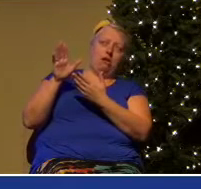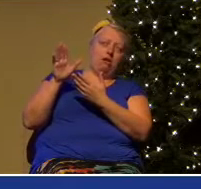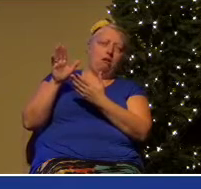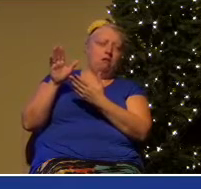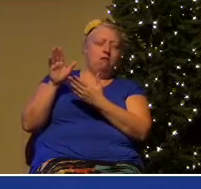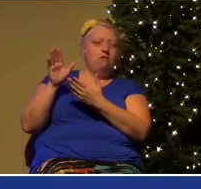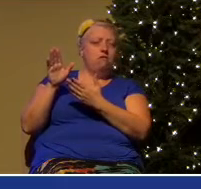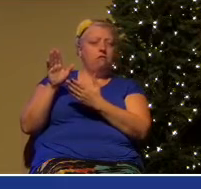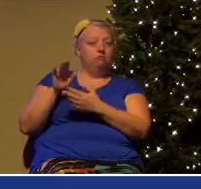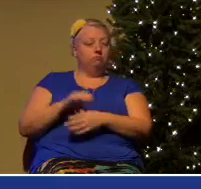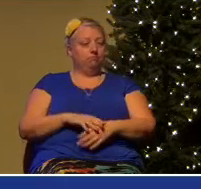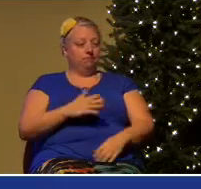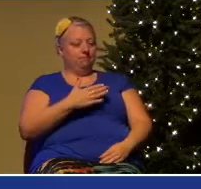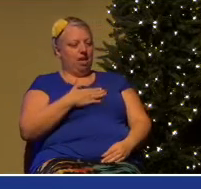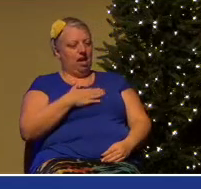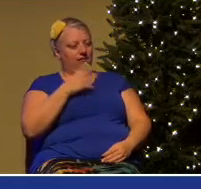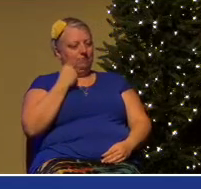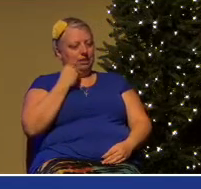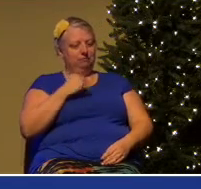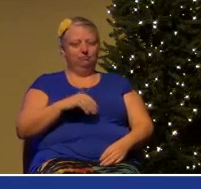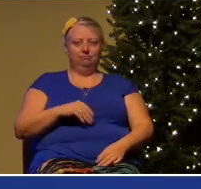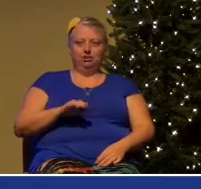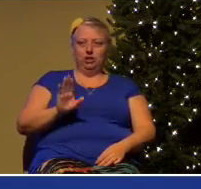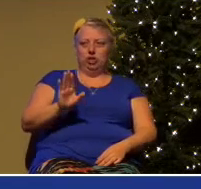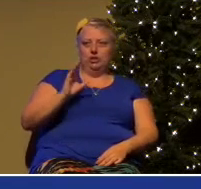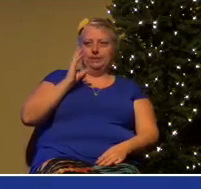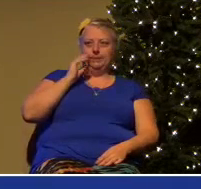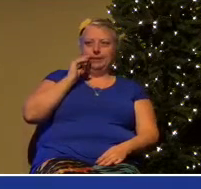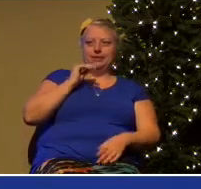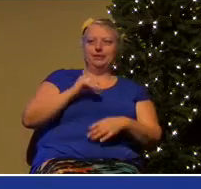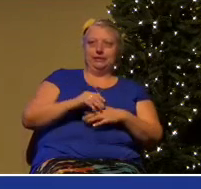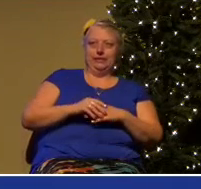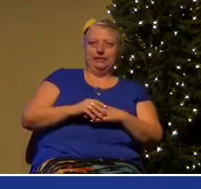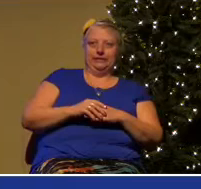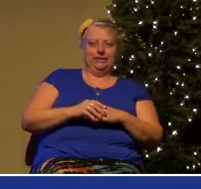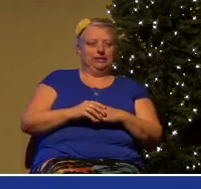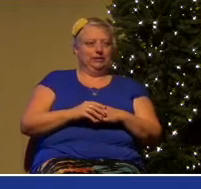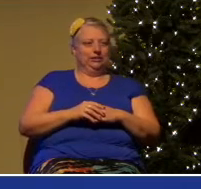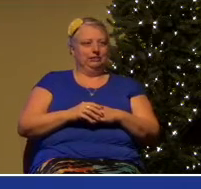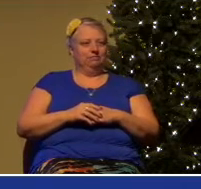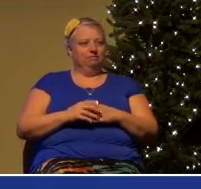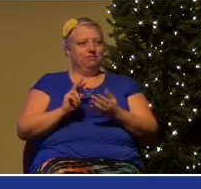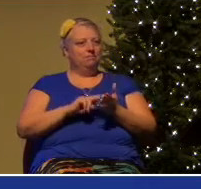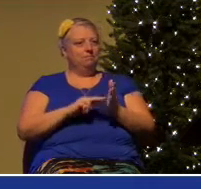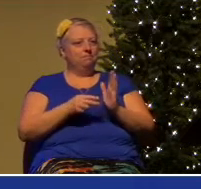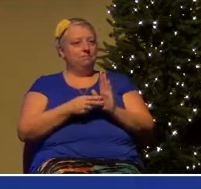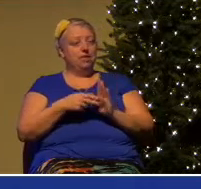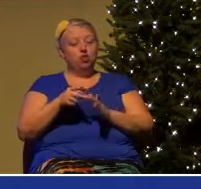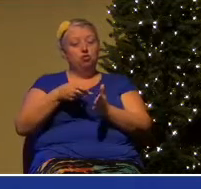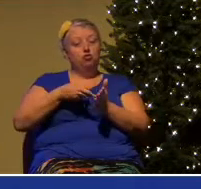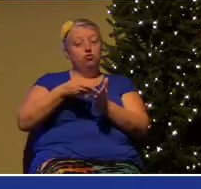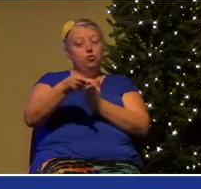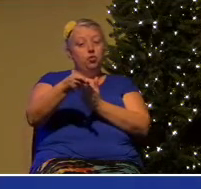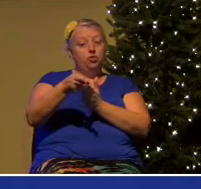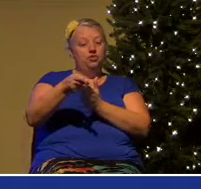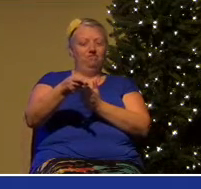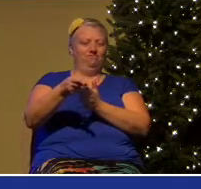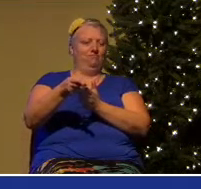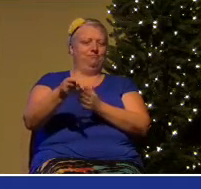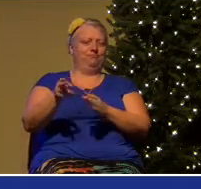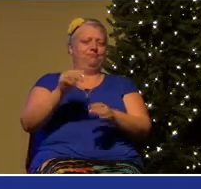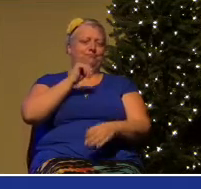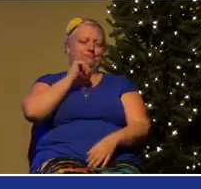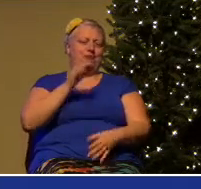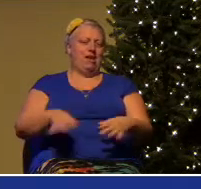and your experience, then in the end, truth doesn't matter, and it becomes all about